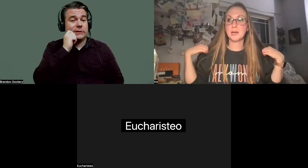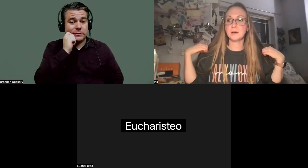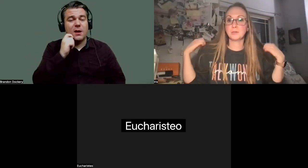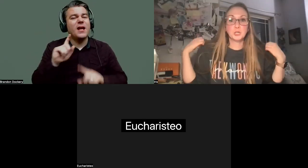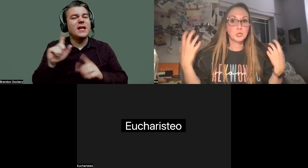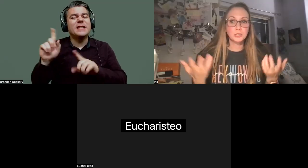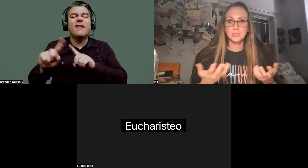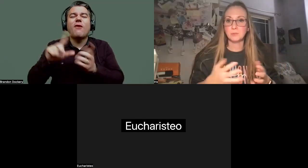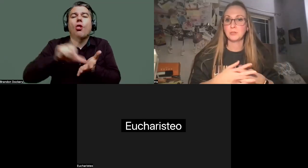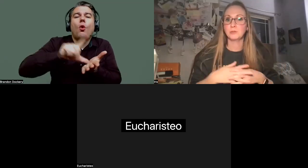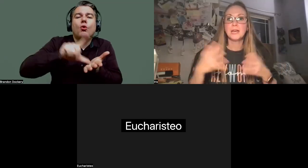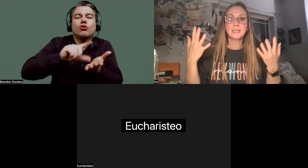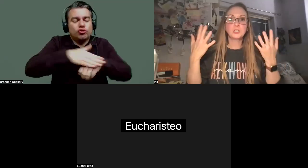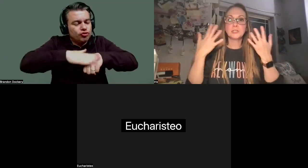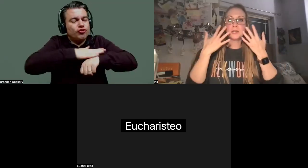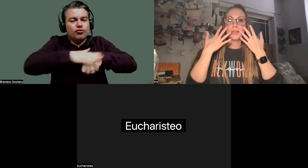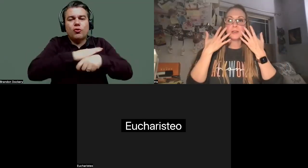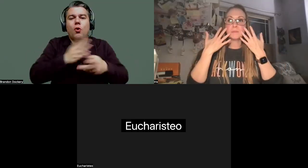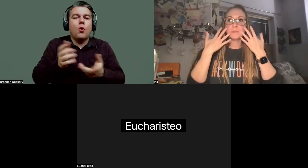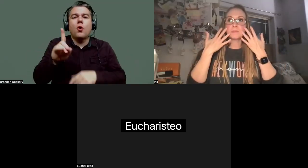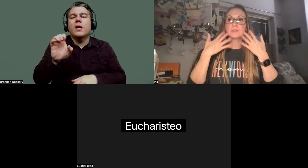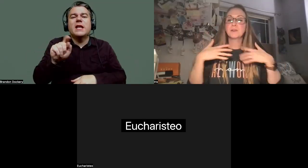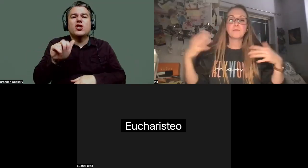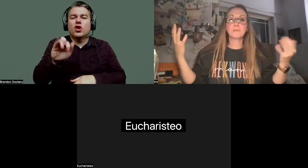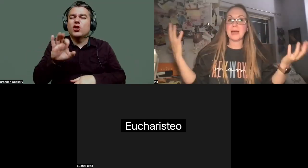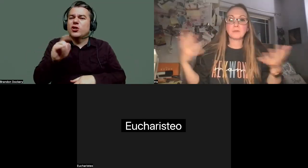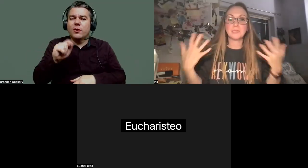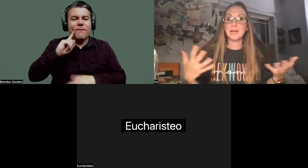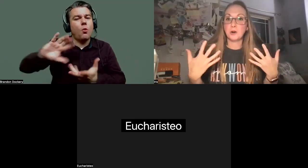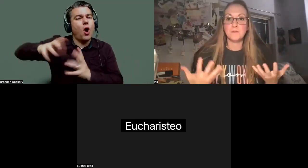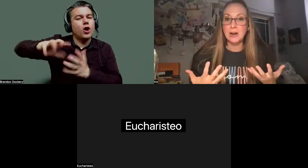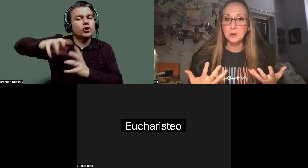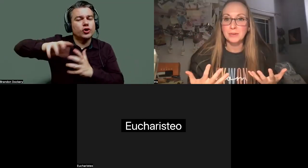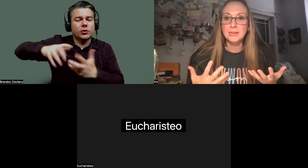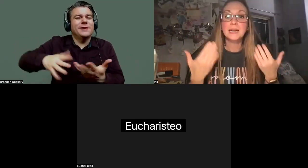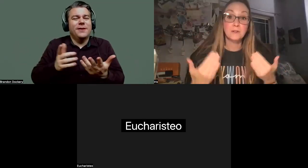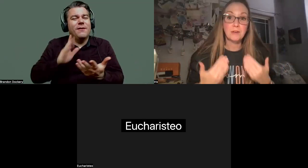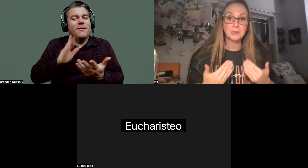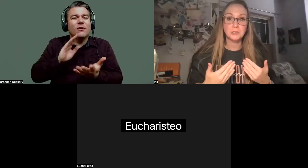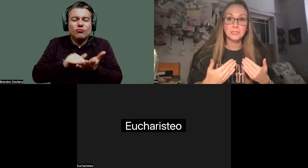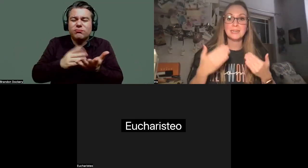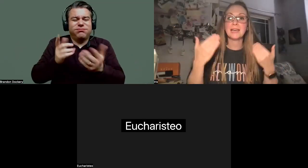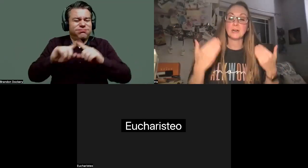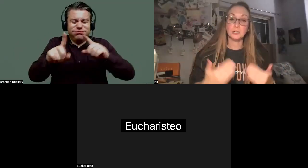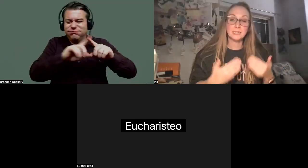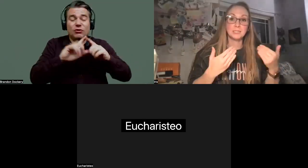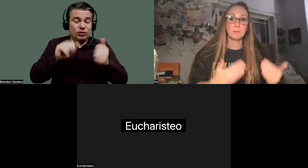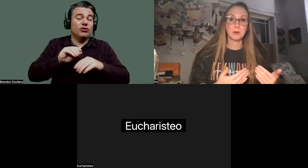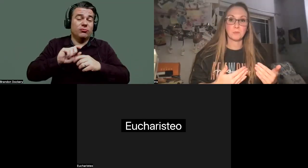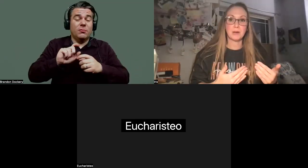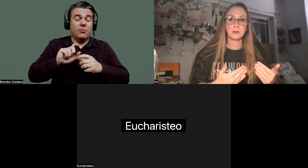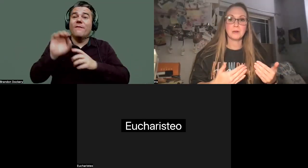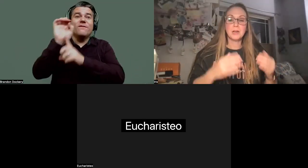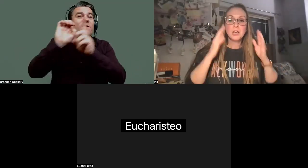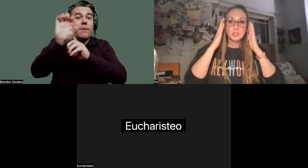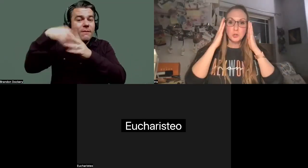different, um, detergents that we use just in stuff from outside our environment can affect our skin and our skin's